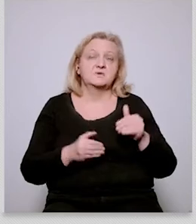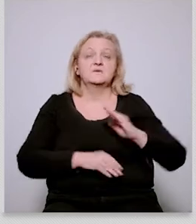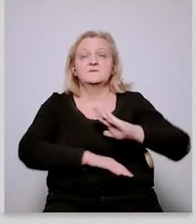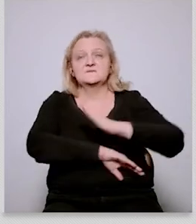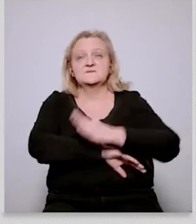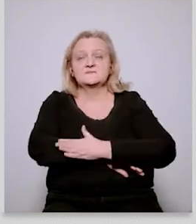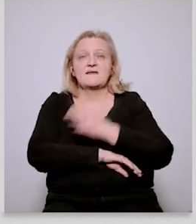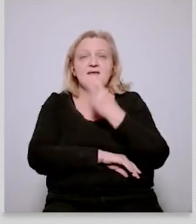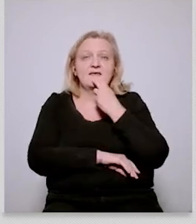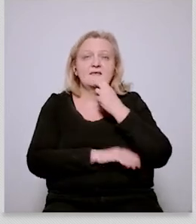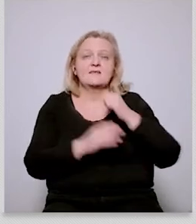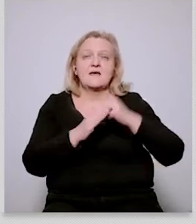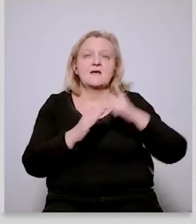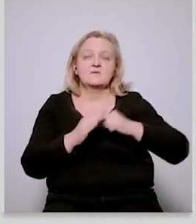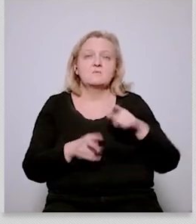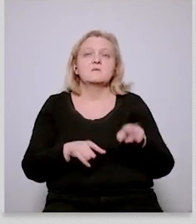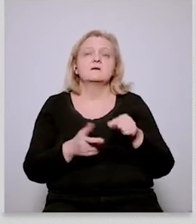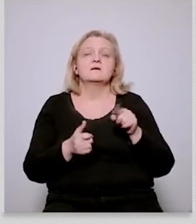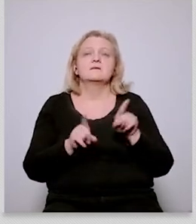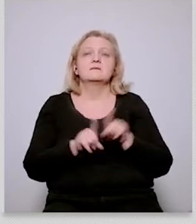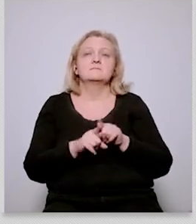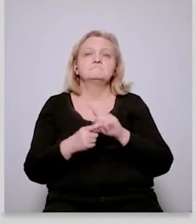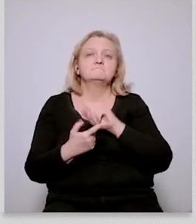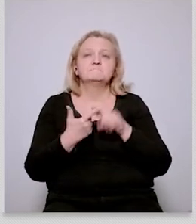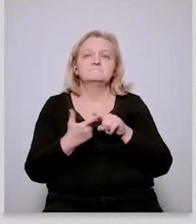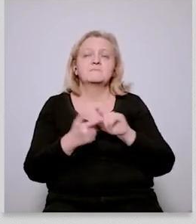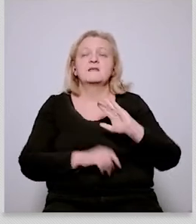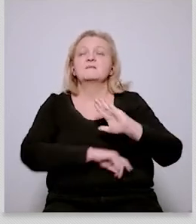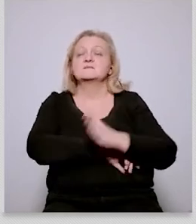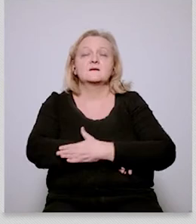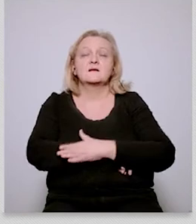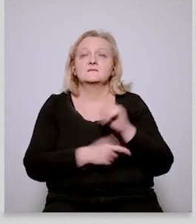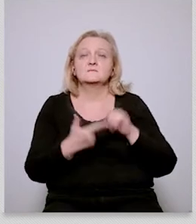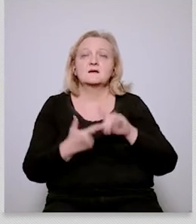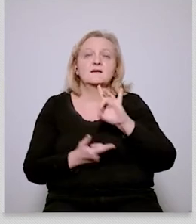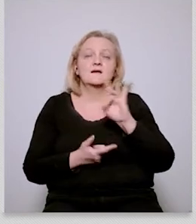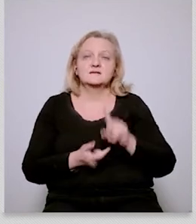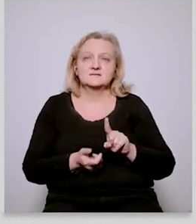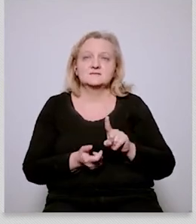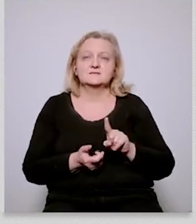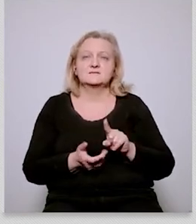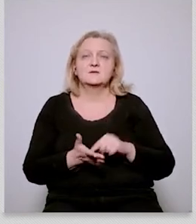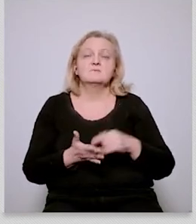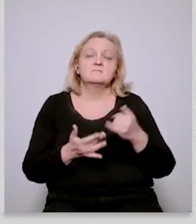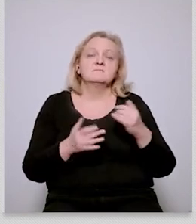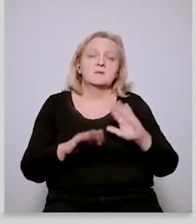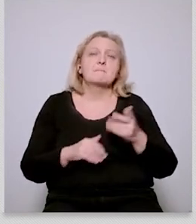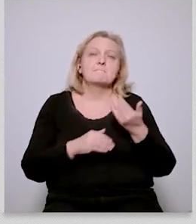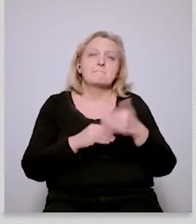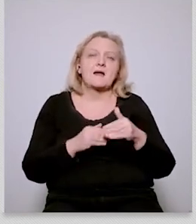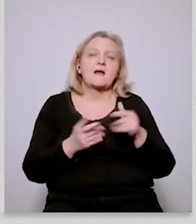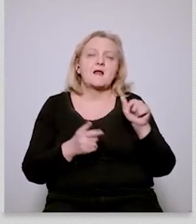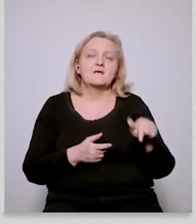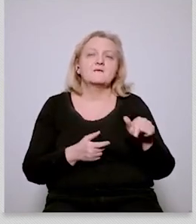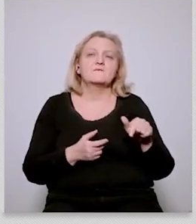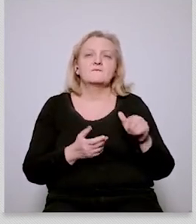for gas as a transitional fuel in the eu taxonomy so there i think i mean the past presidencies have really been on board uh